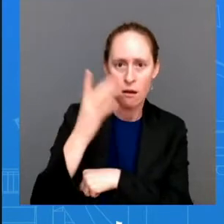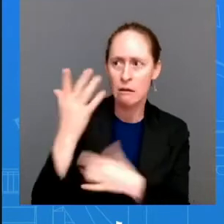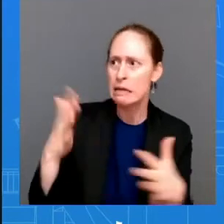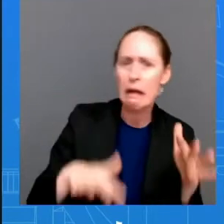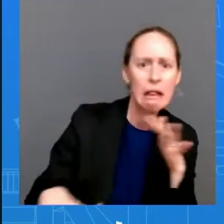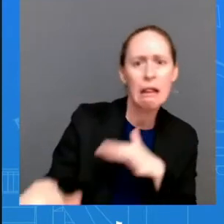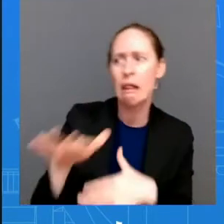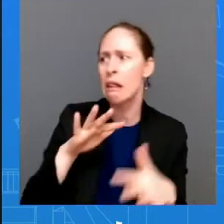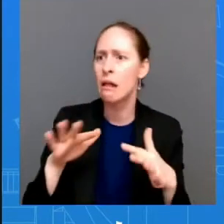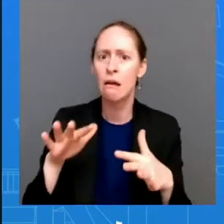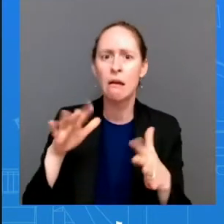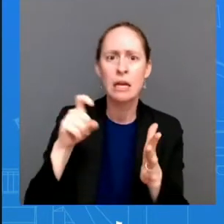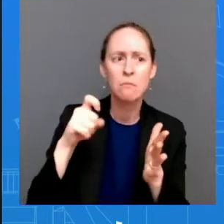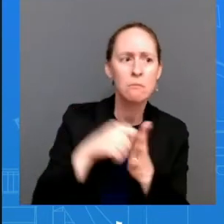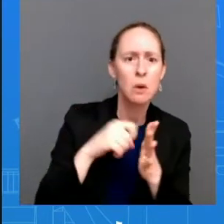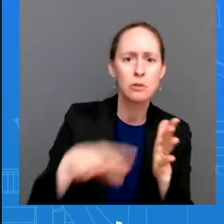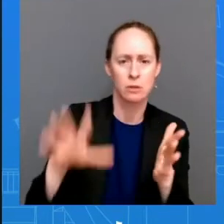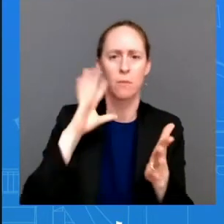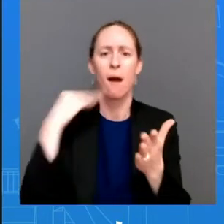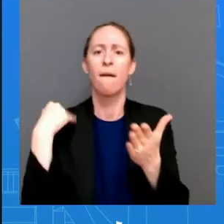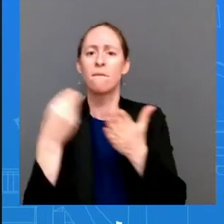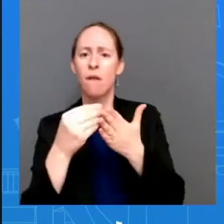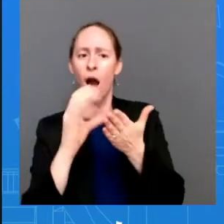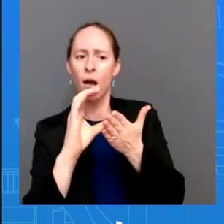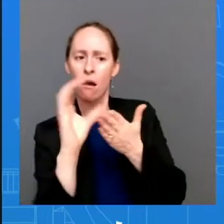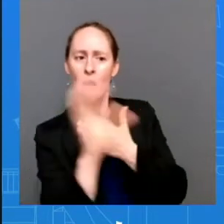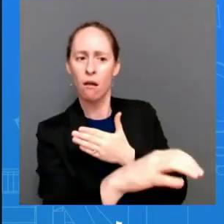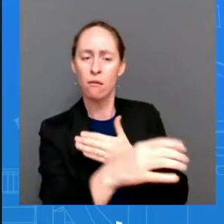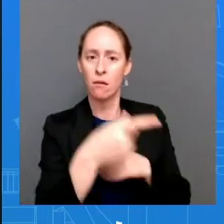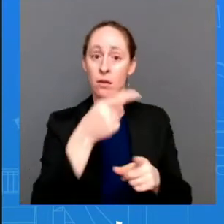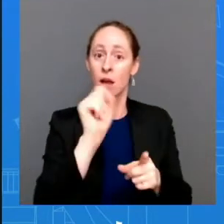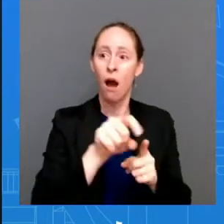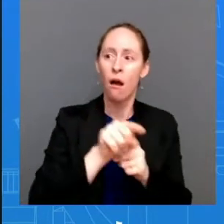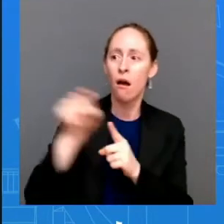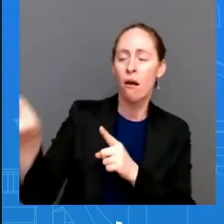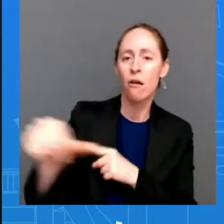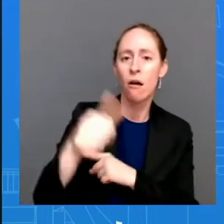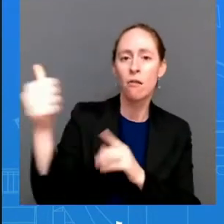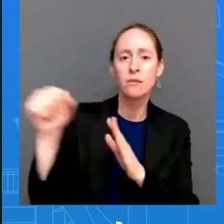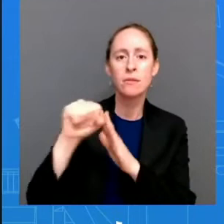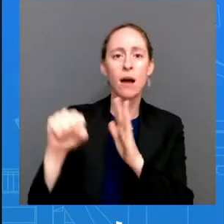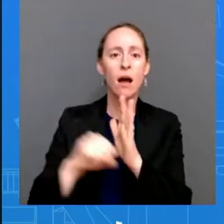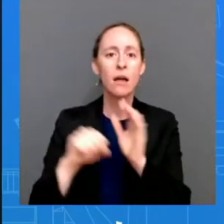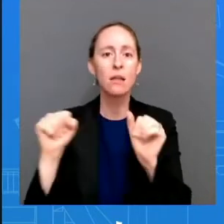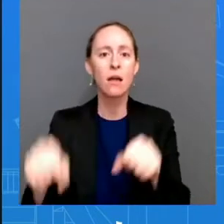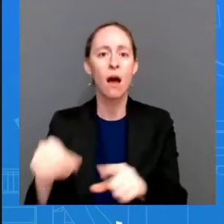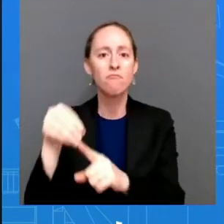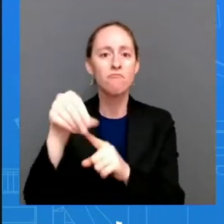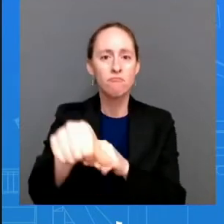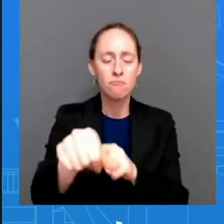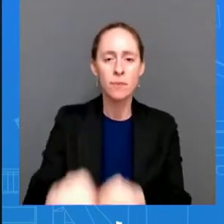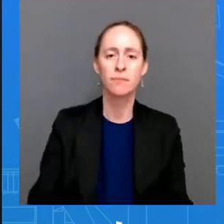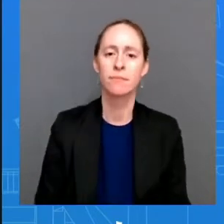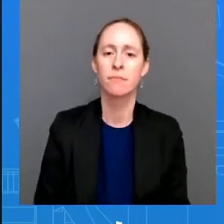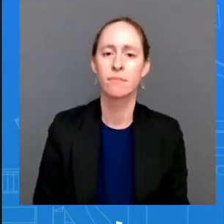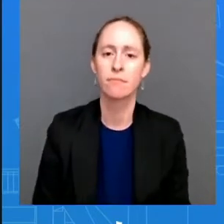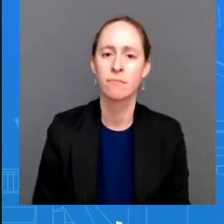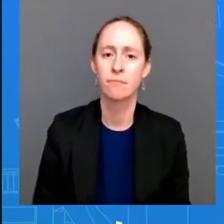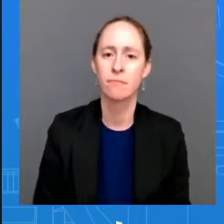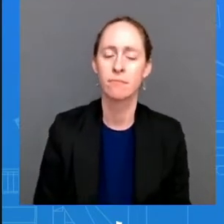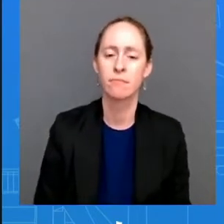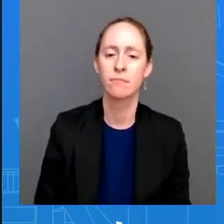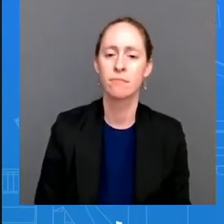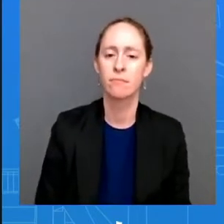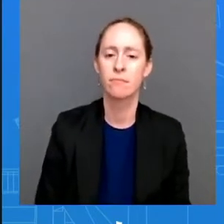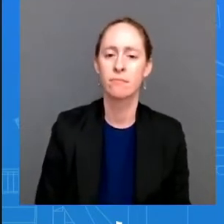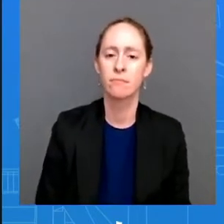provide reproductive health care to women who live in states where abortions are banned those he judged to be the strongest